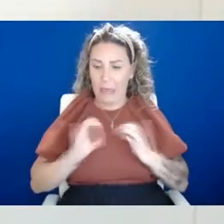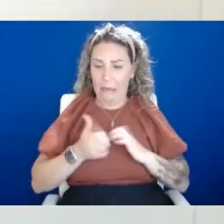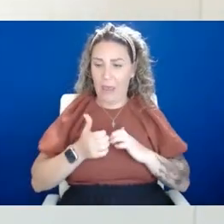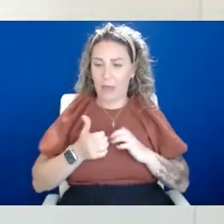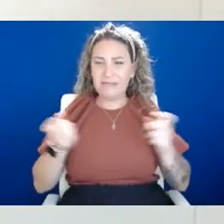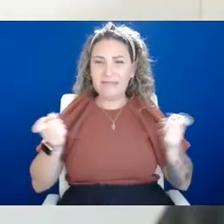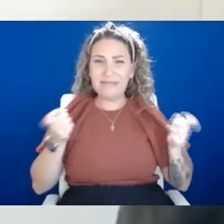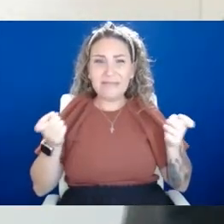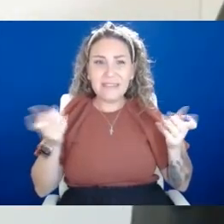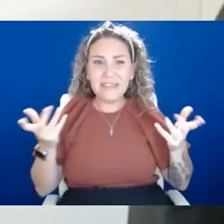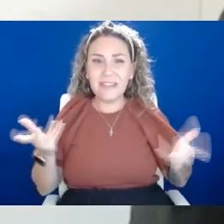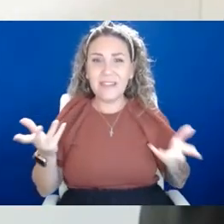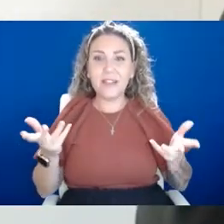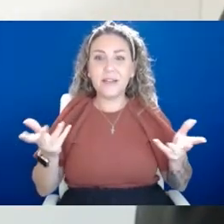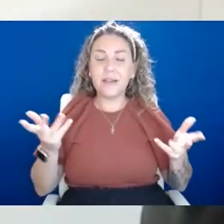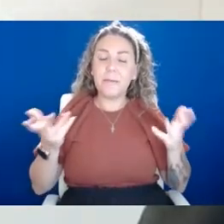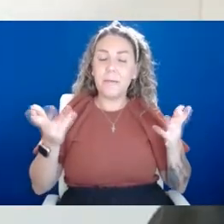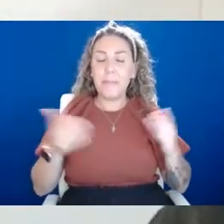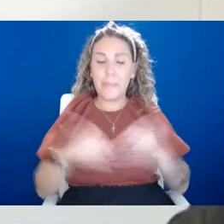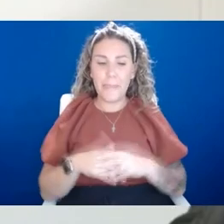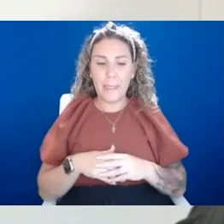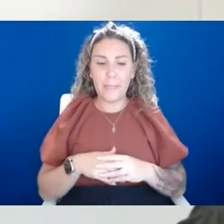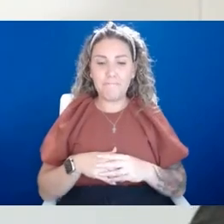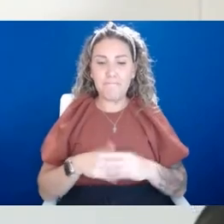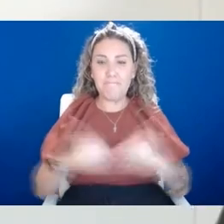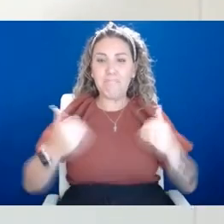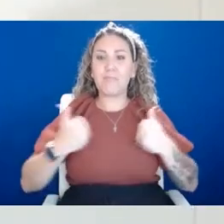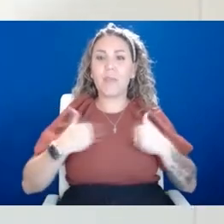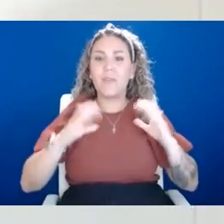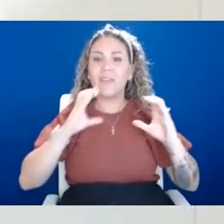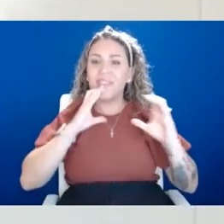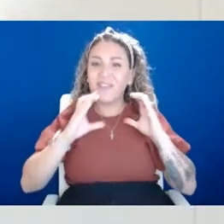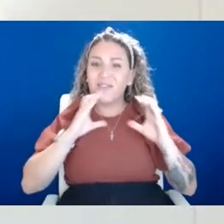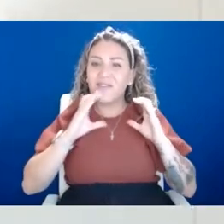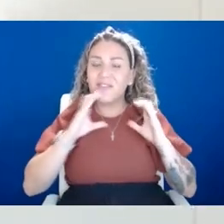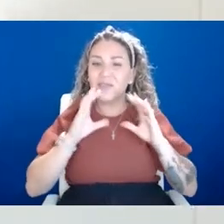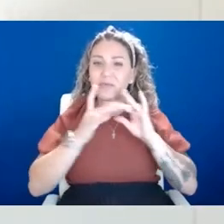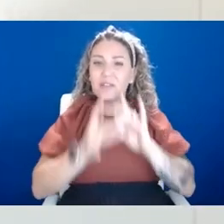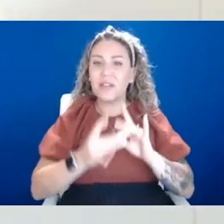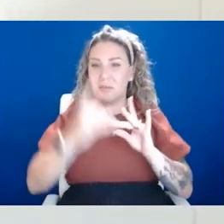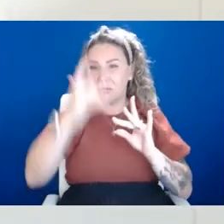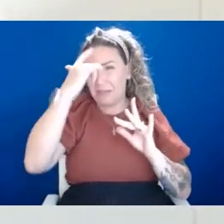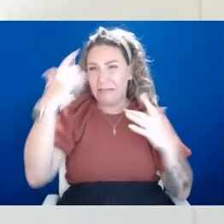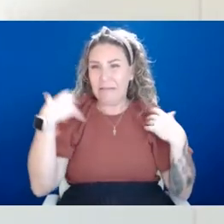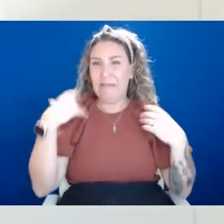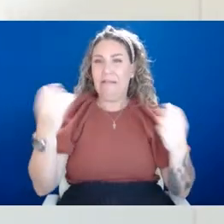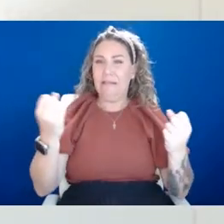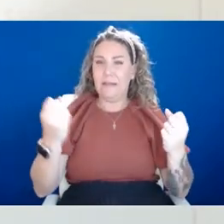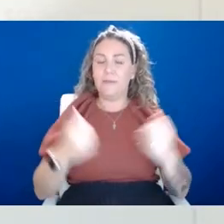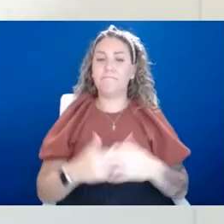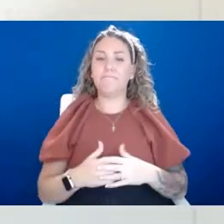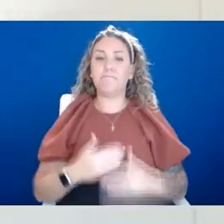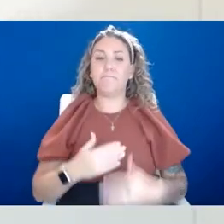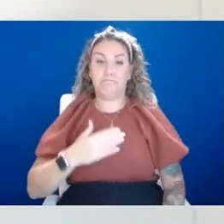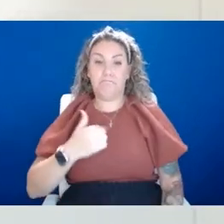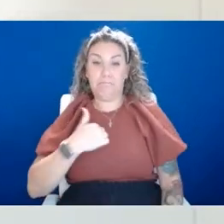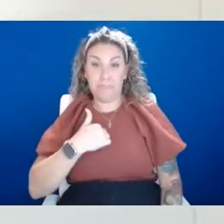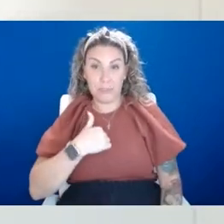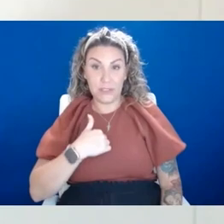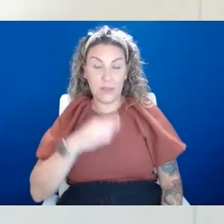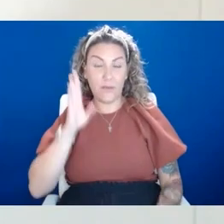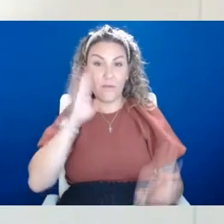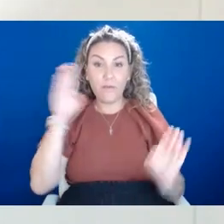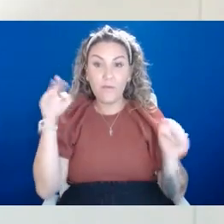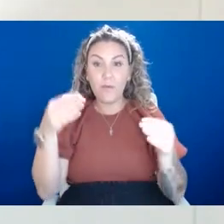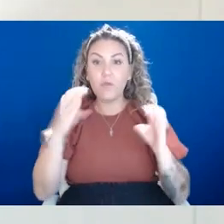you know, uh, having this conversation around mental illness. So to me, I'm very focused on the conversation,